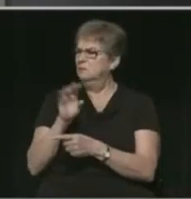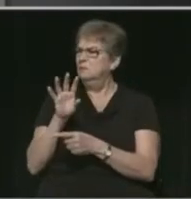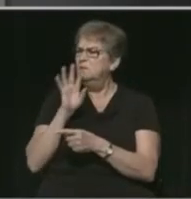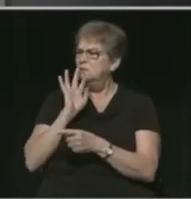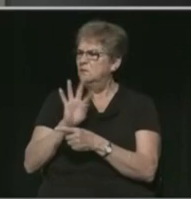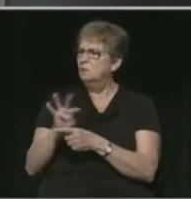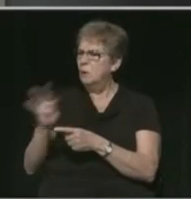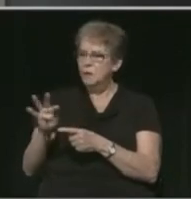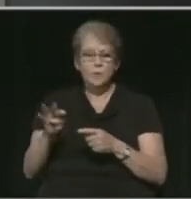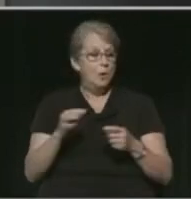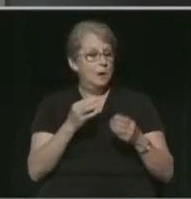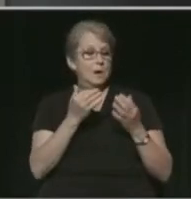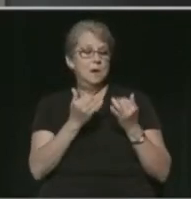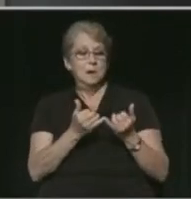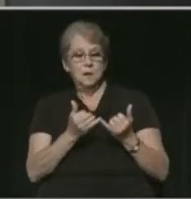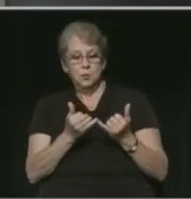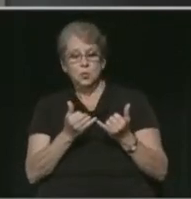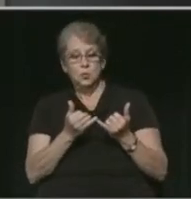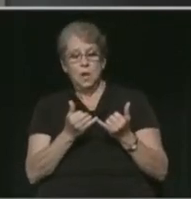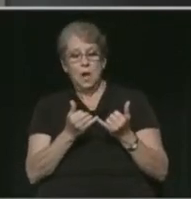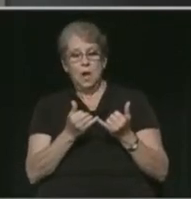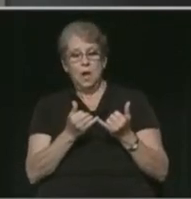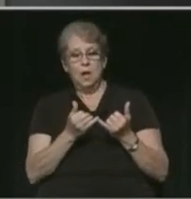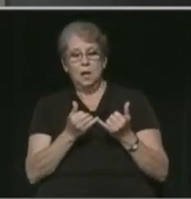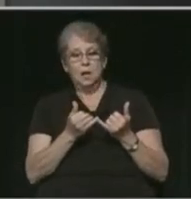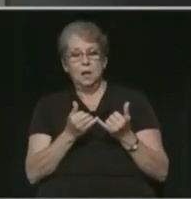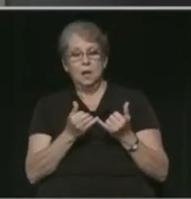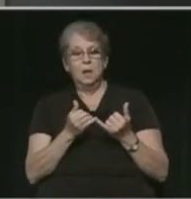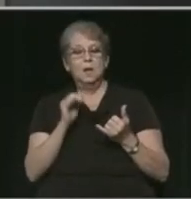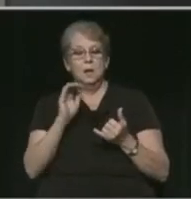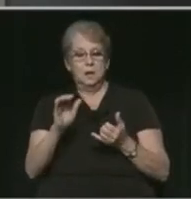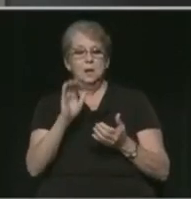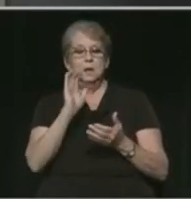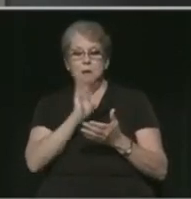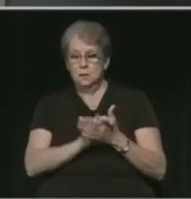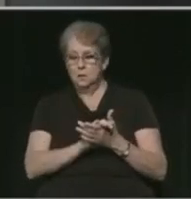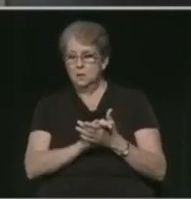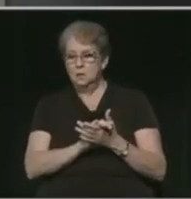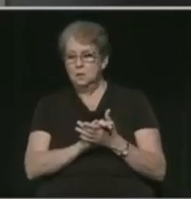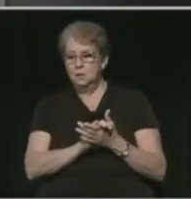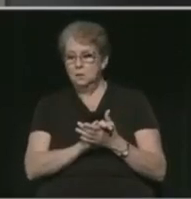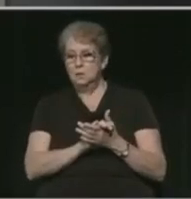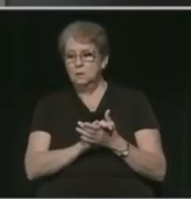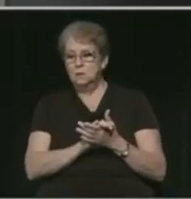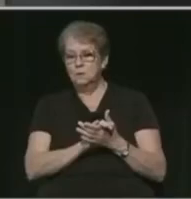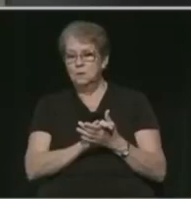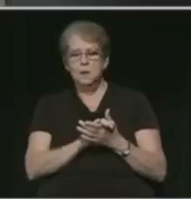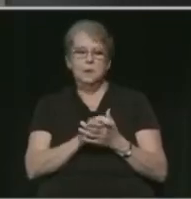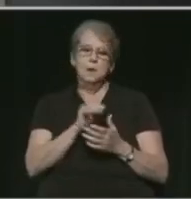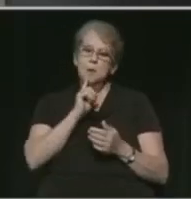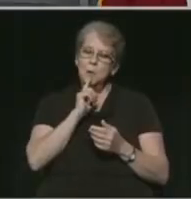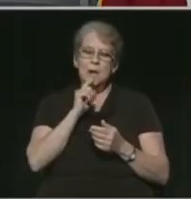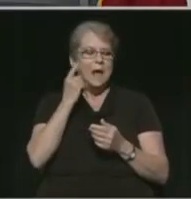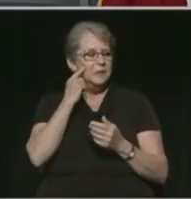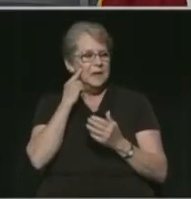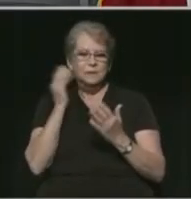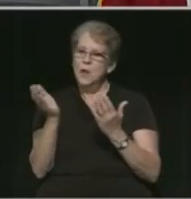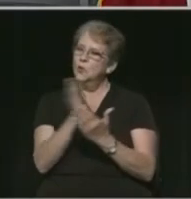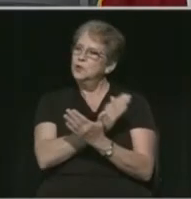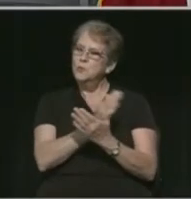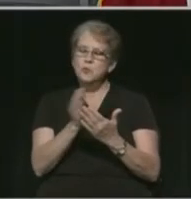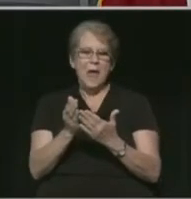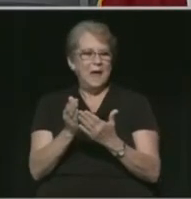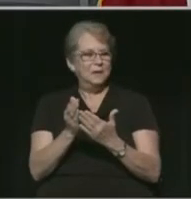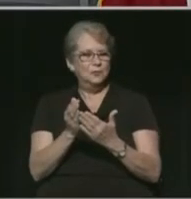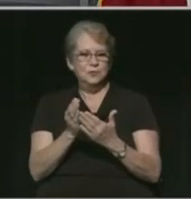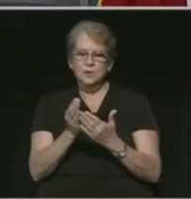today, his wife is probably about the same age he is, 60. So I think there's a wide range of people